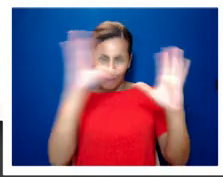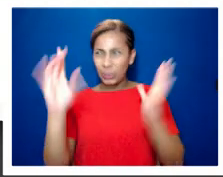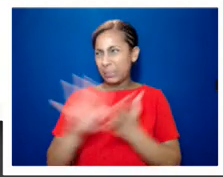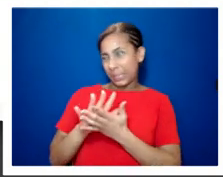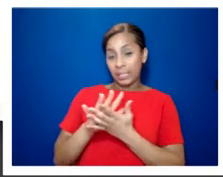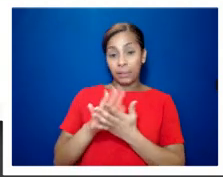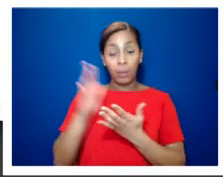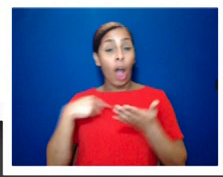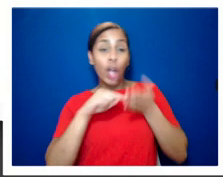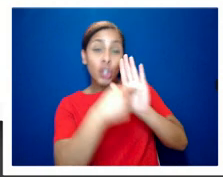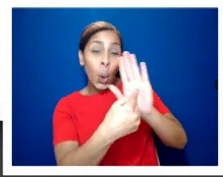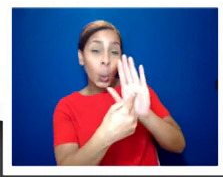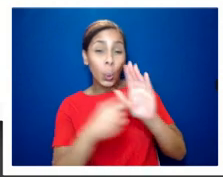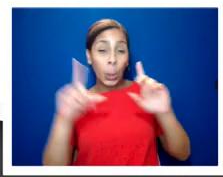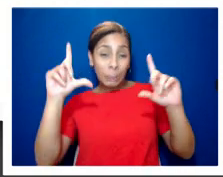referring to